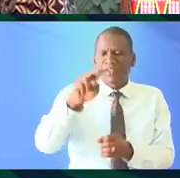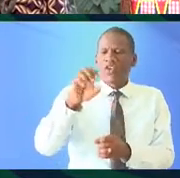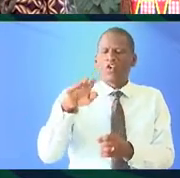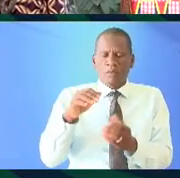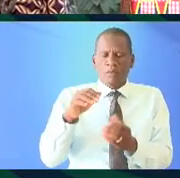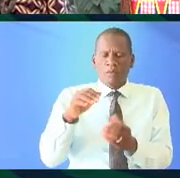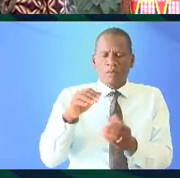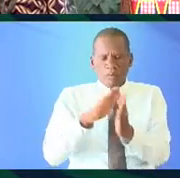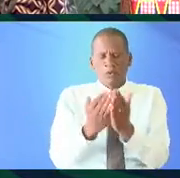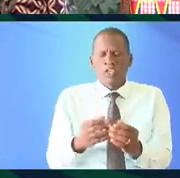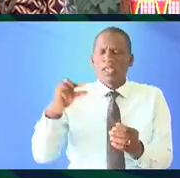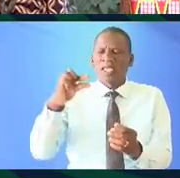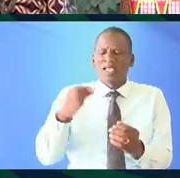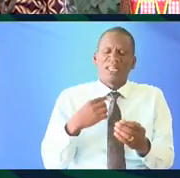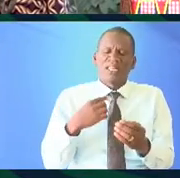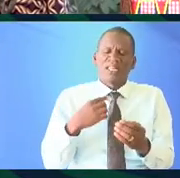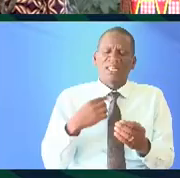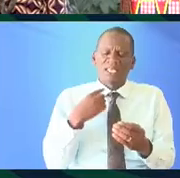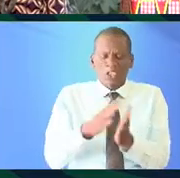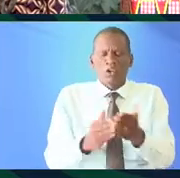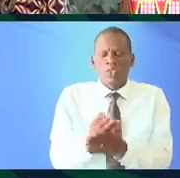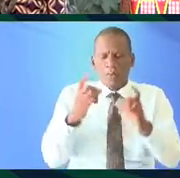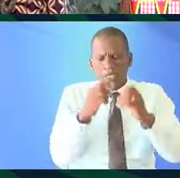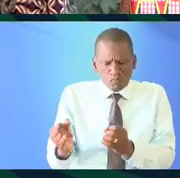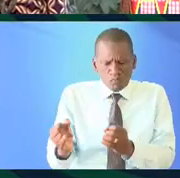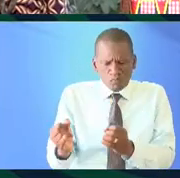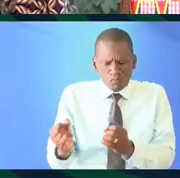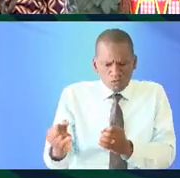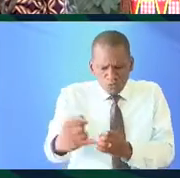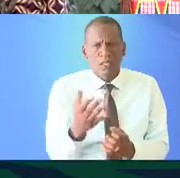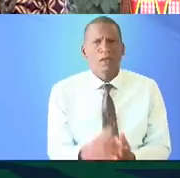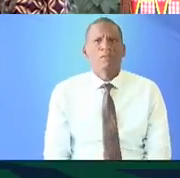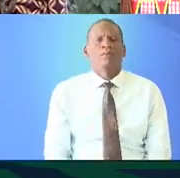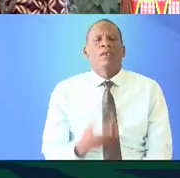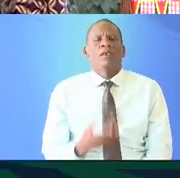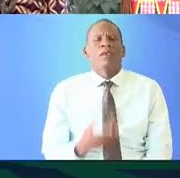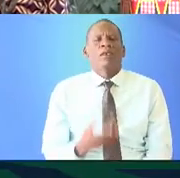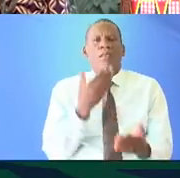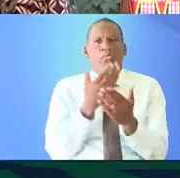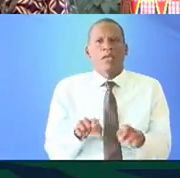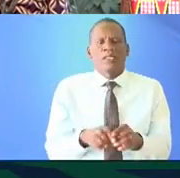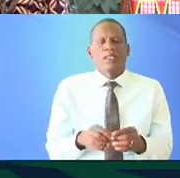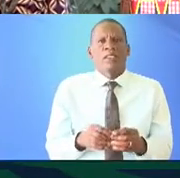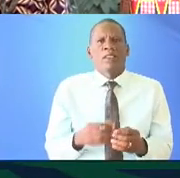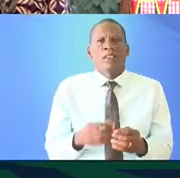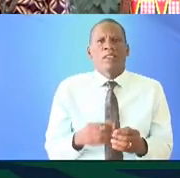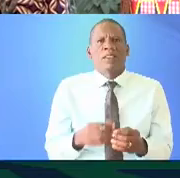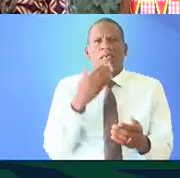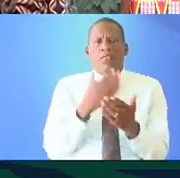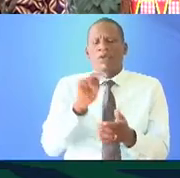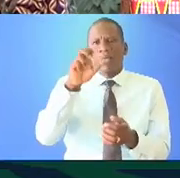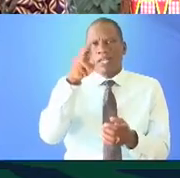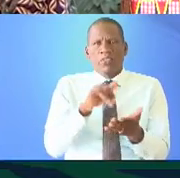storytelling in Kenya probably the region thank you thank you and as the mic comes forward thank you